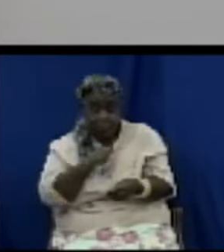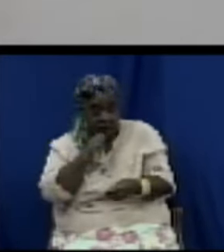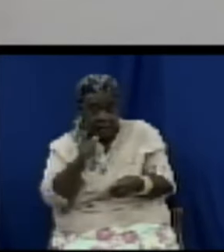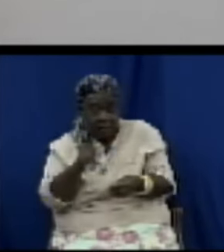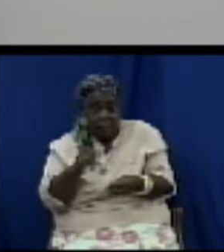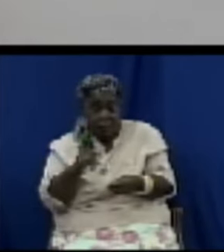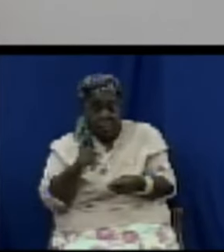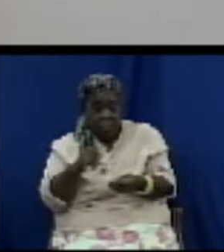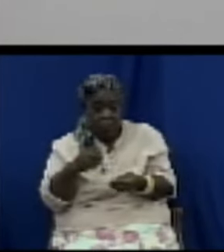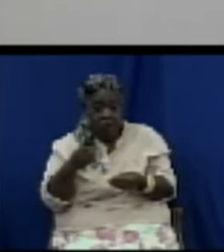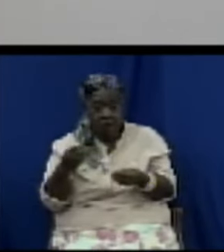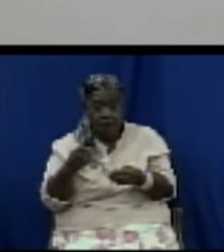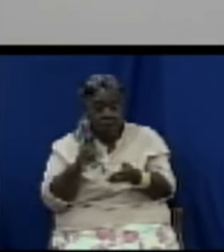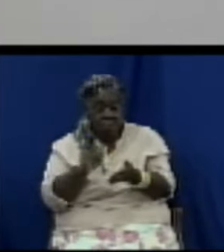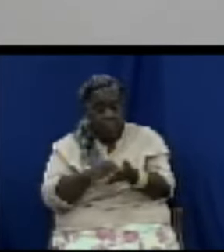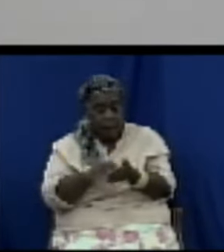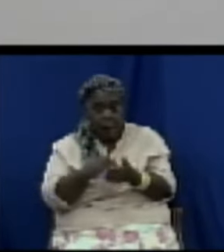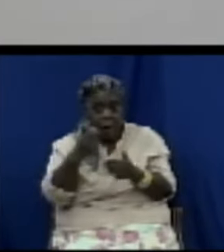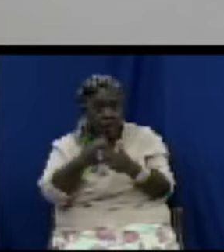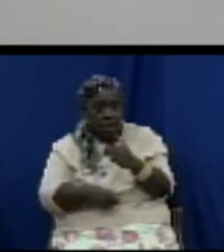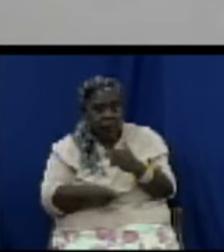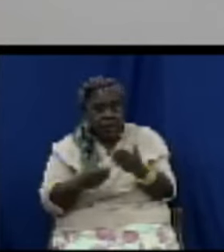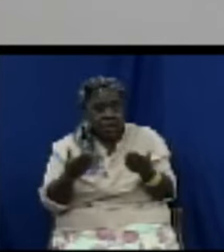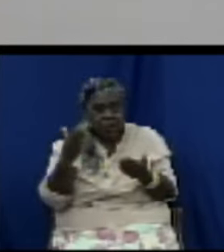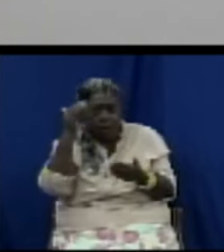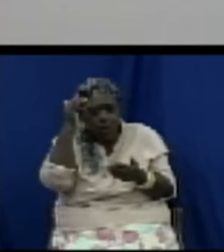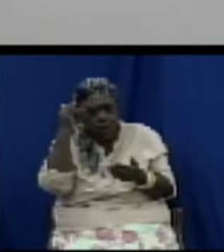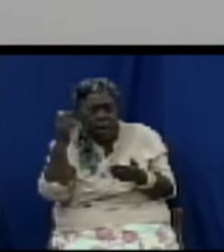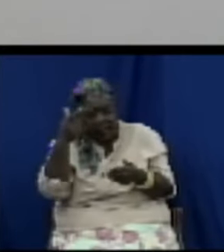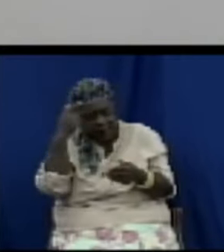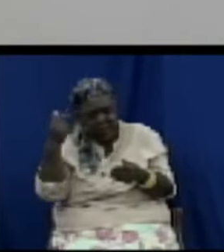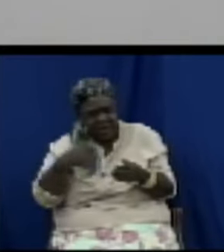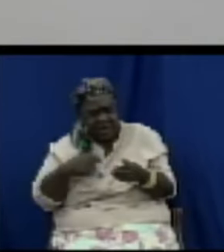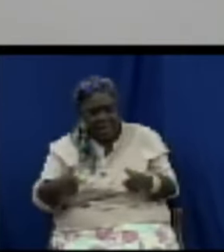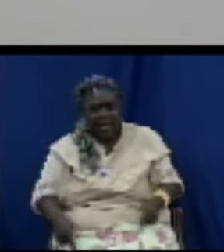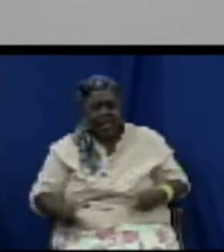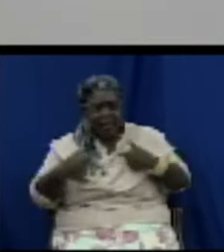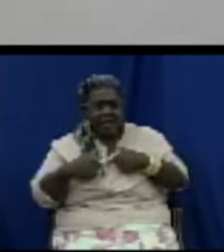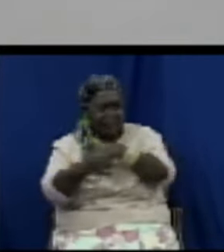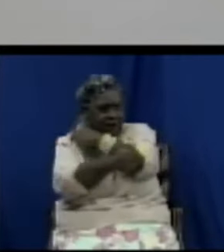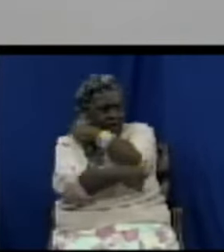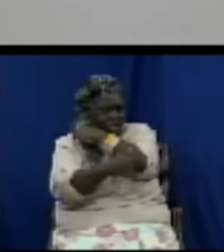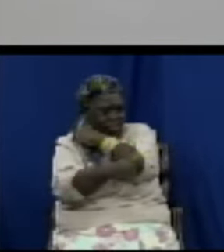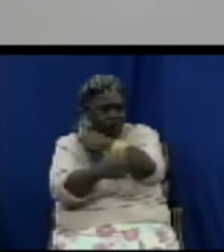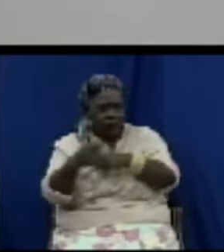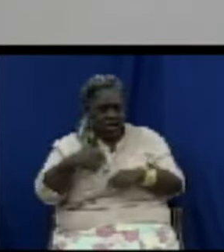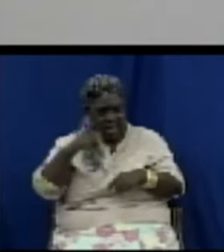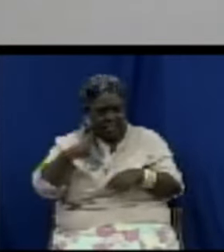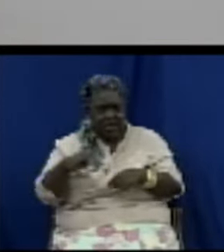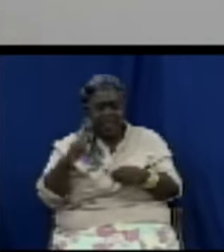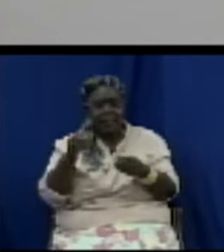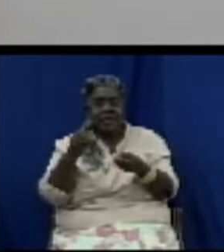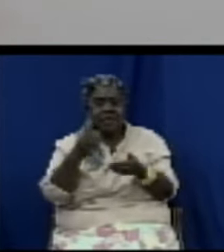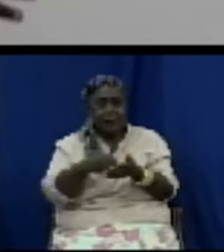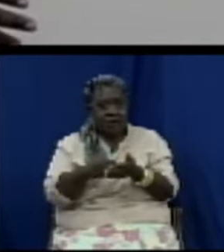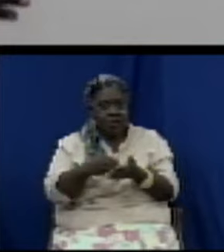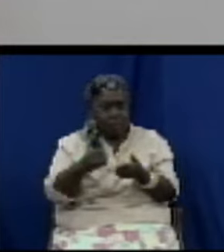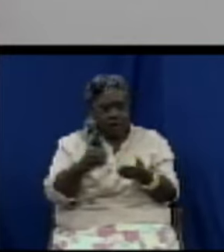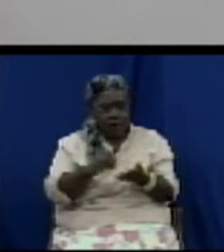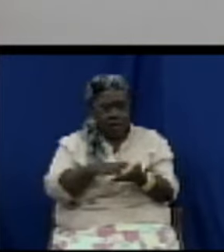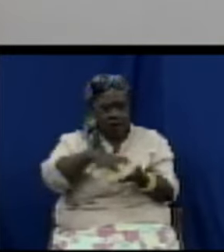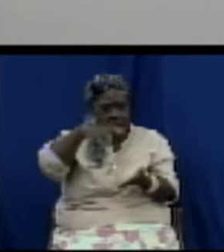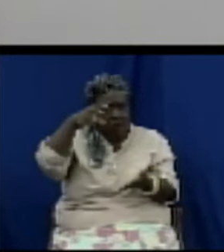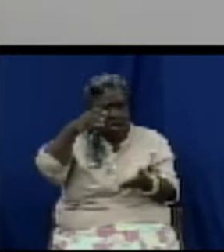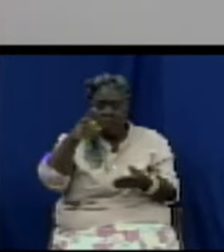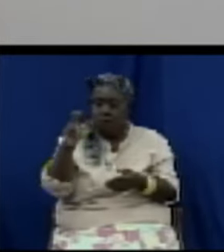for the goods a delivery cost oftentimes there is not a delivery cost so there must not be a translated increase